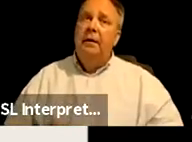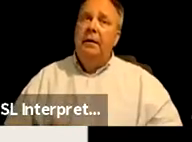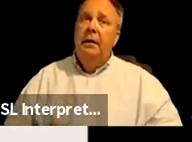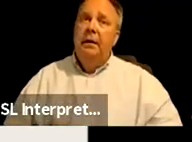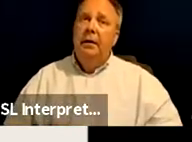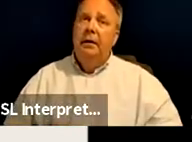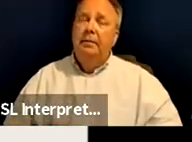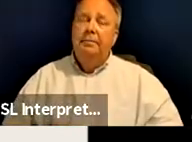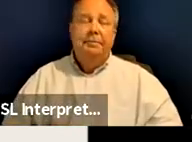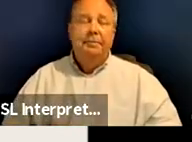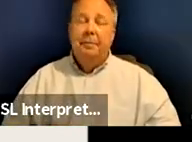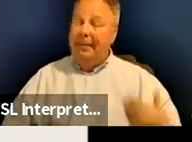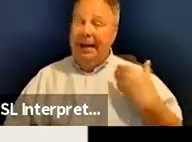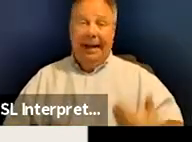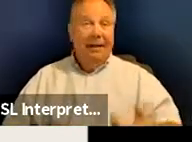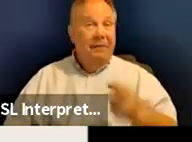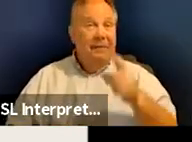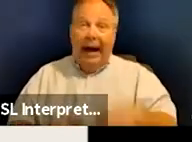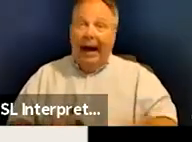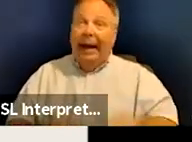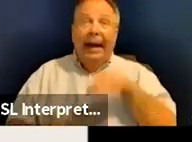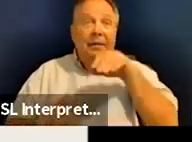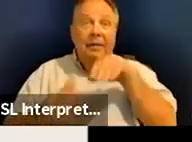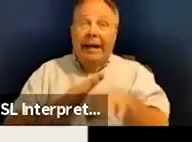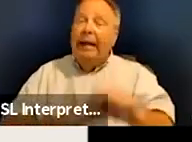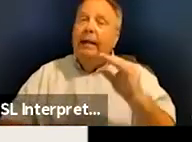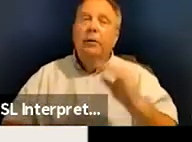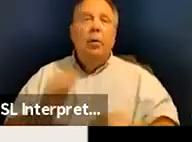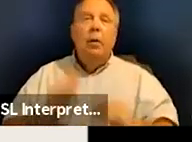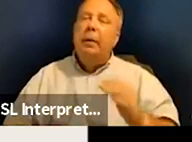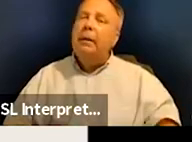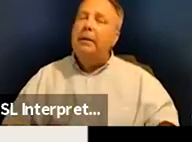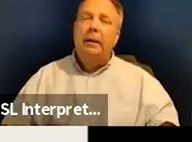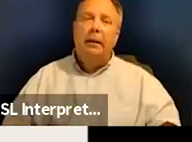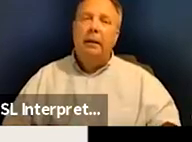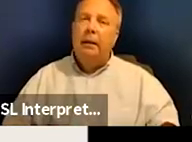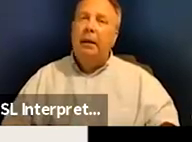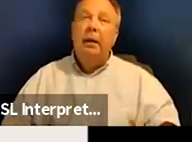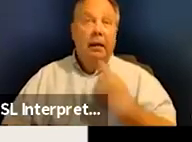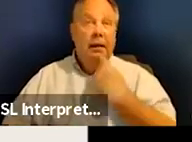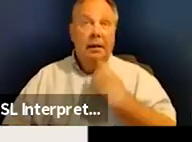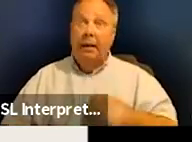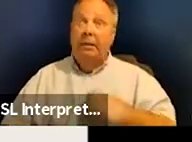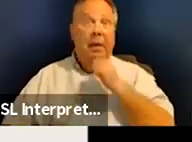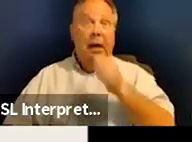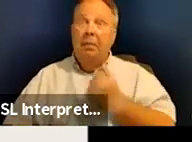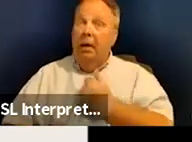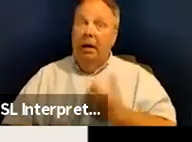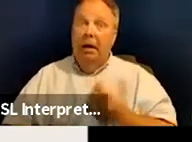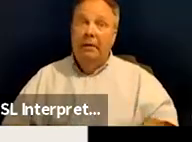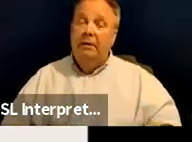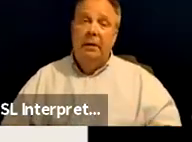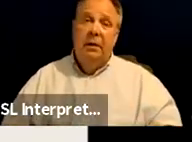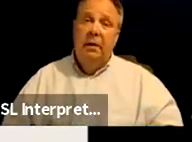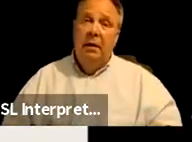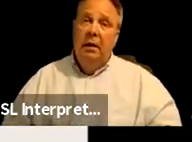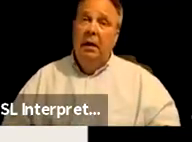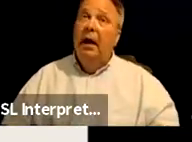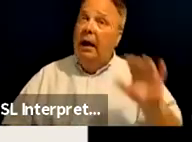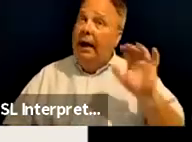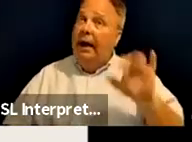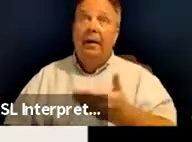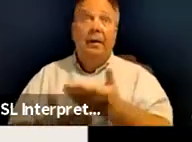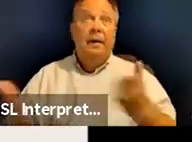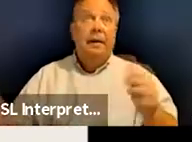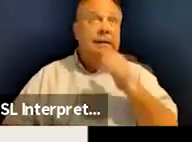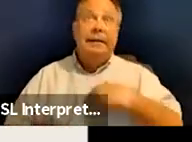You know, if I can't even get into a building, then that tells me I'm not loved and that this is not